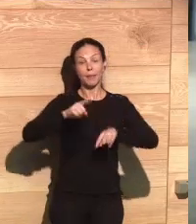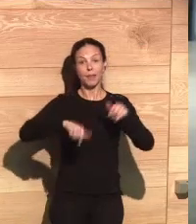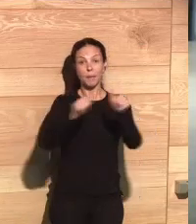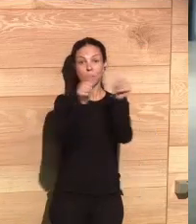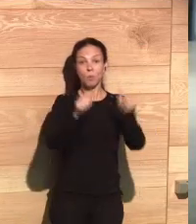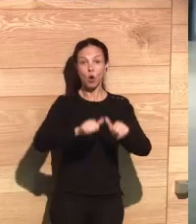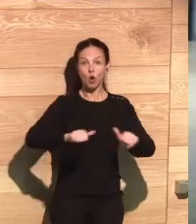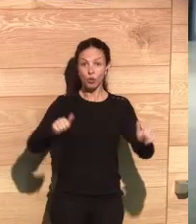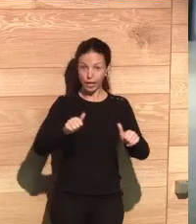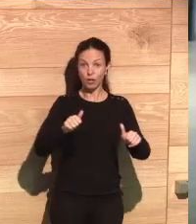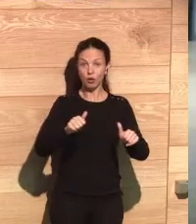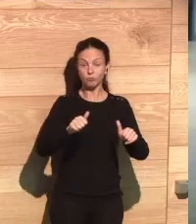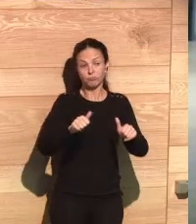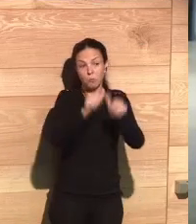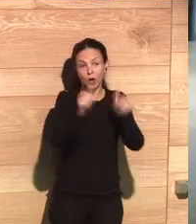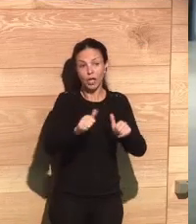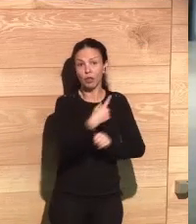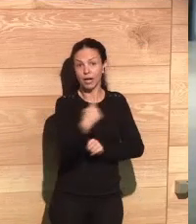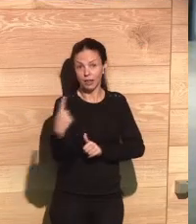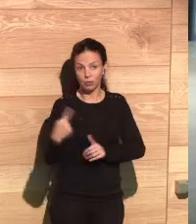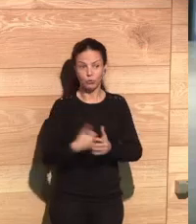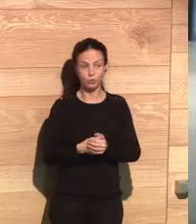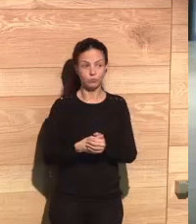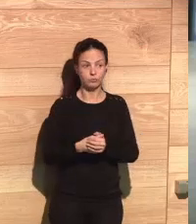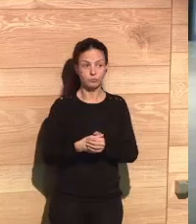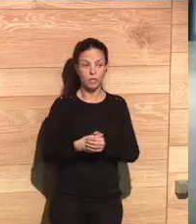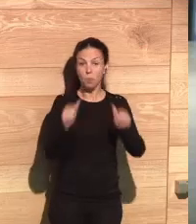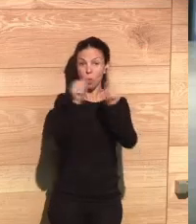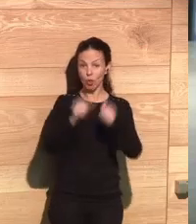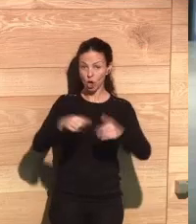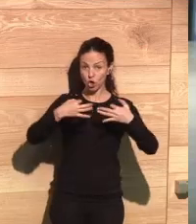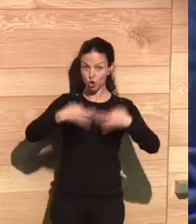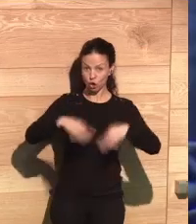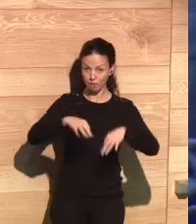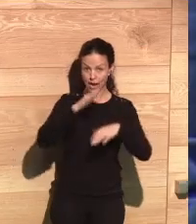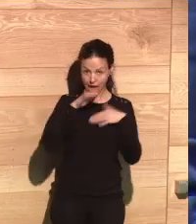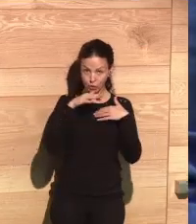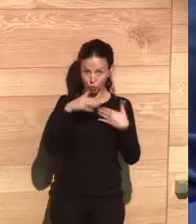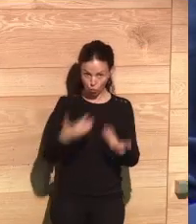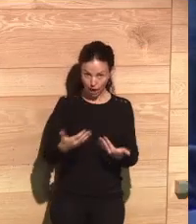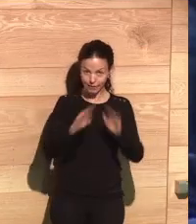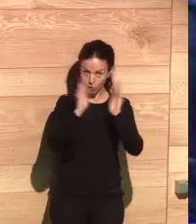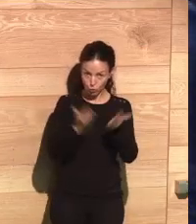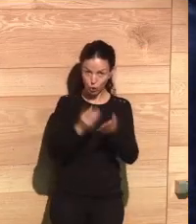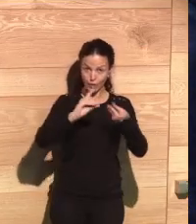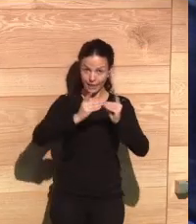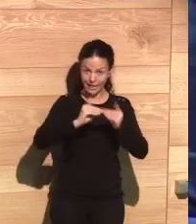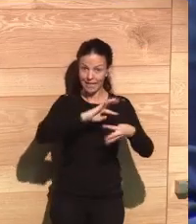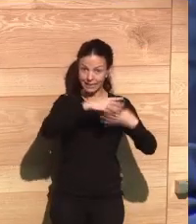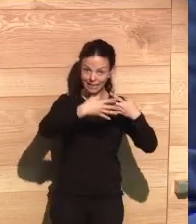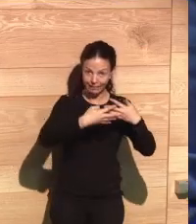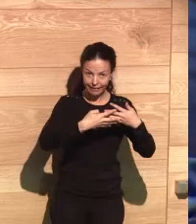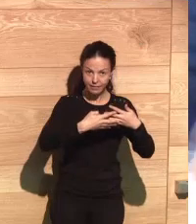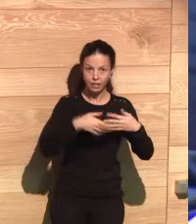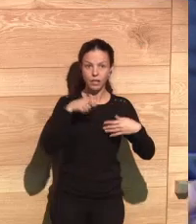depends on the model of value generation. Actually, currently, the